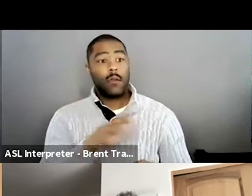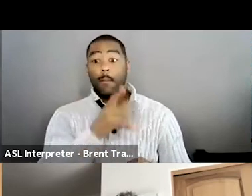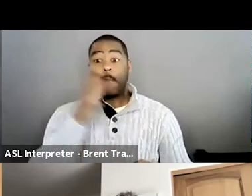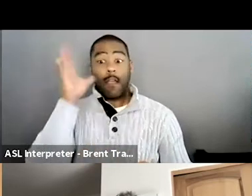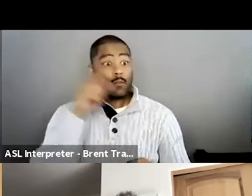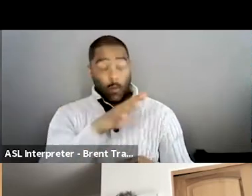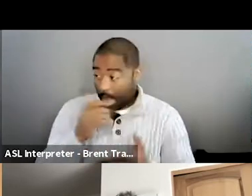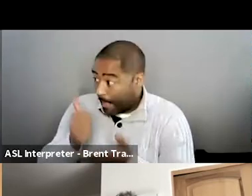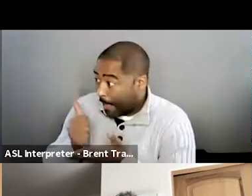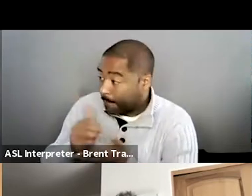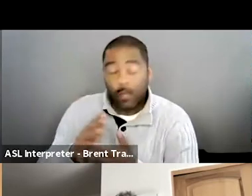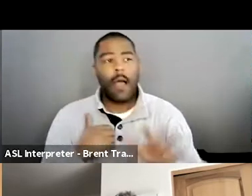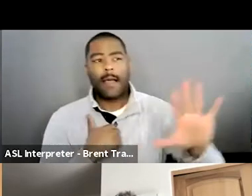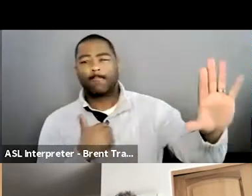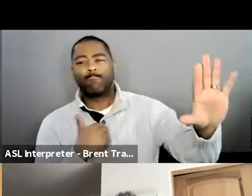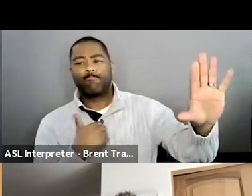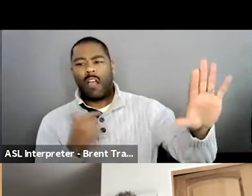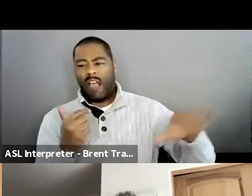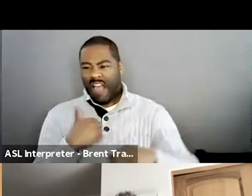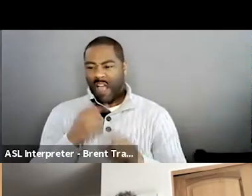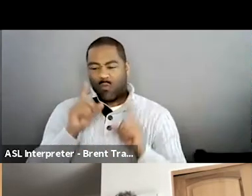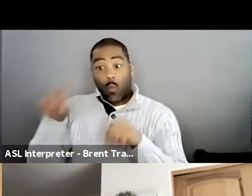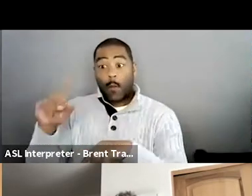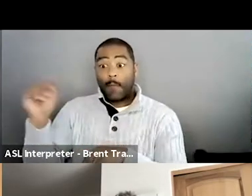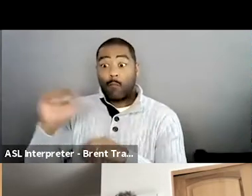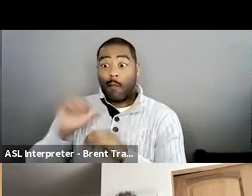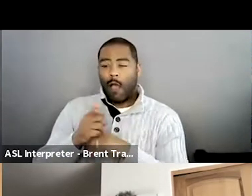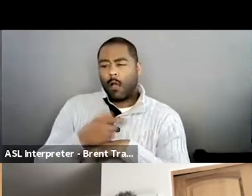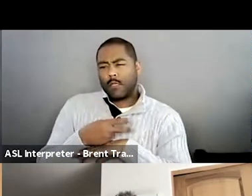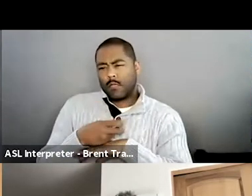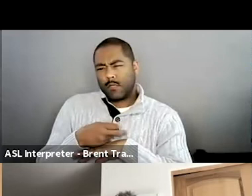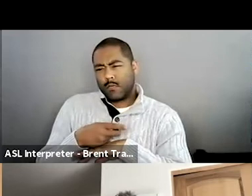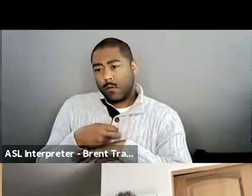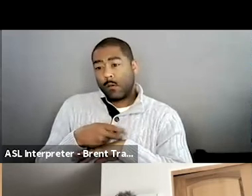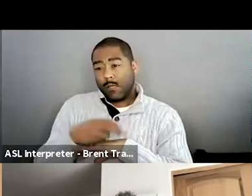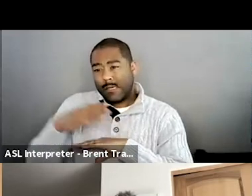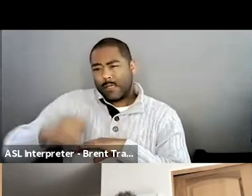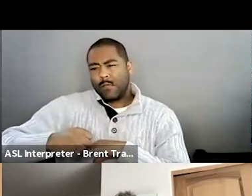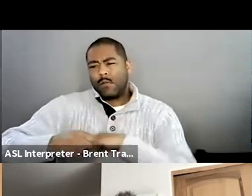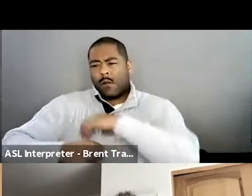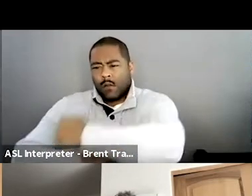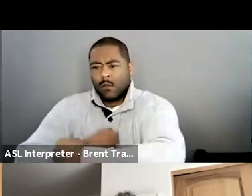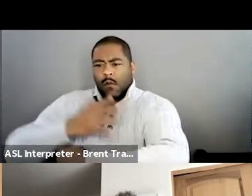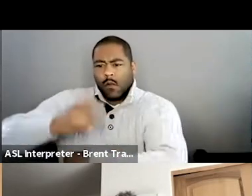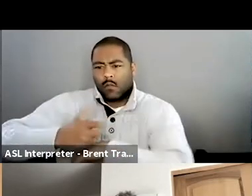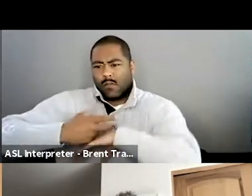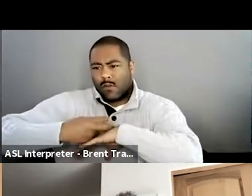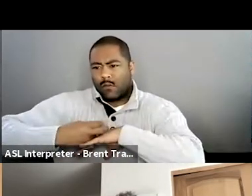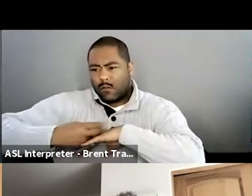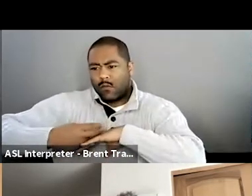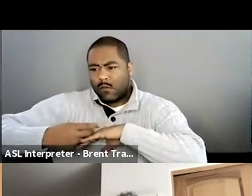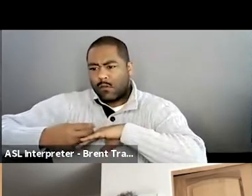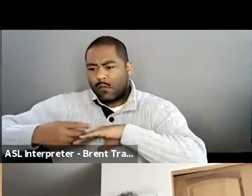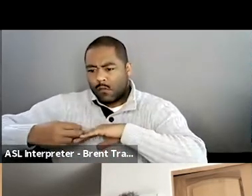Um, and then my dad gave me, you know, his bedroom because I had a loft bed. And so I was not capable of going up the loft